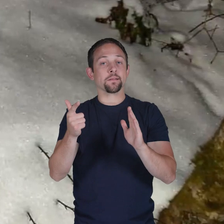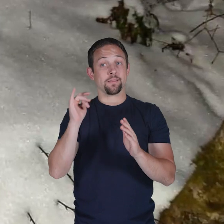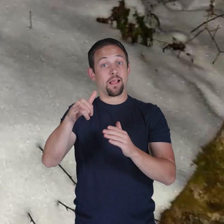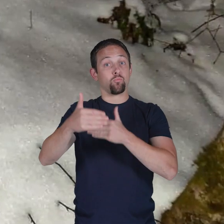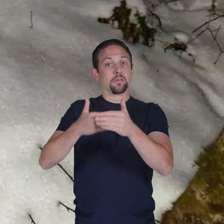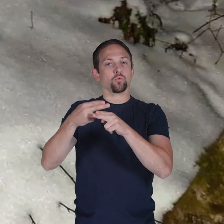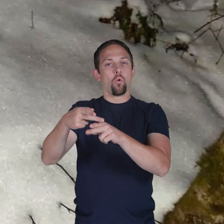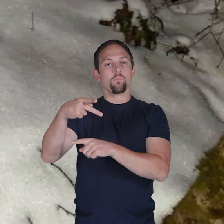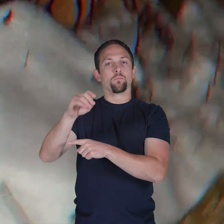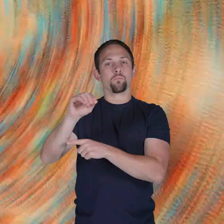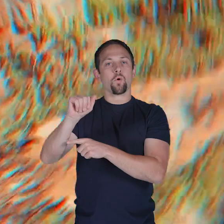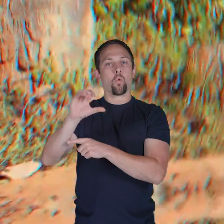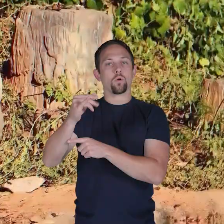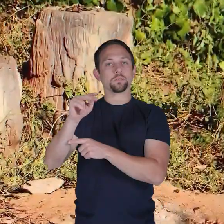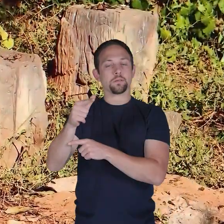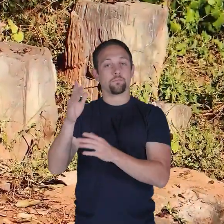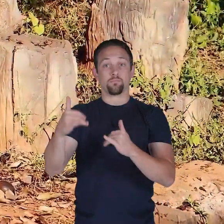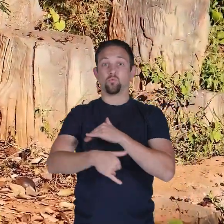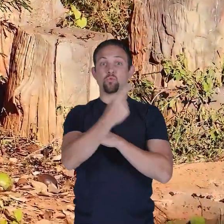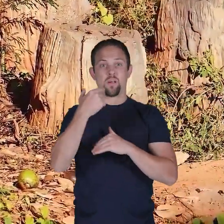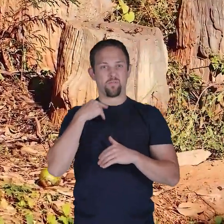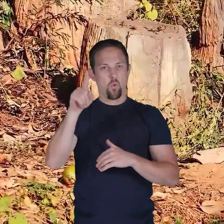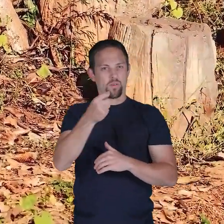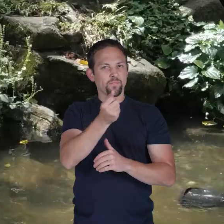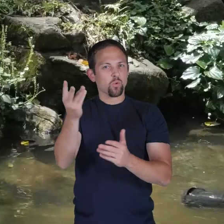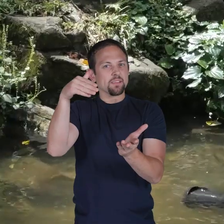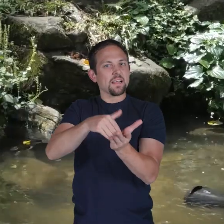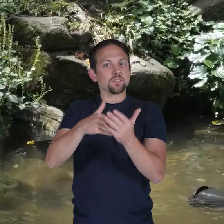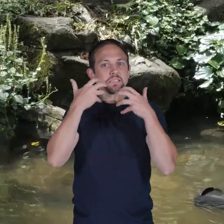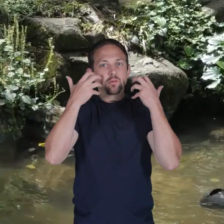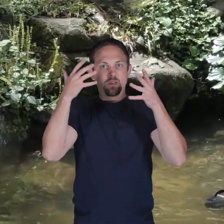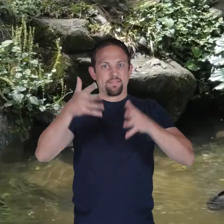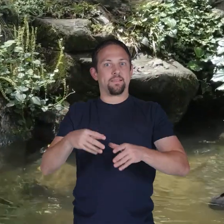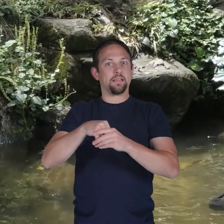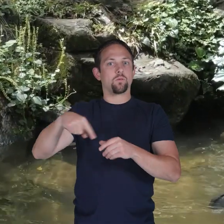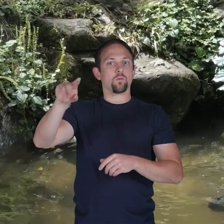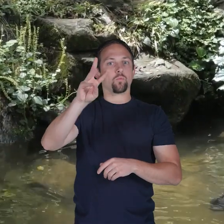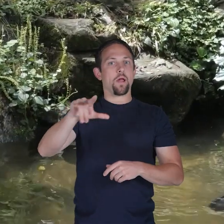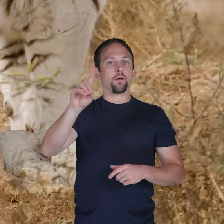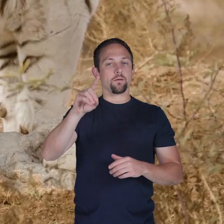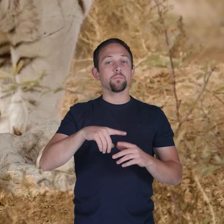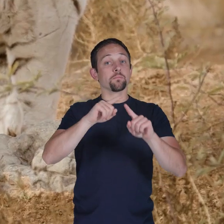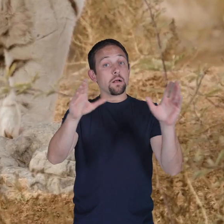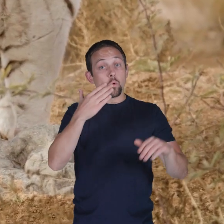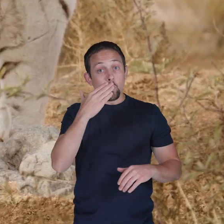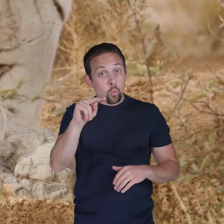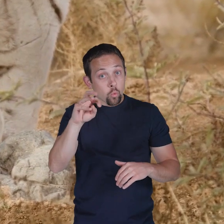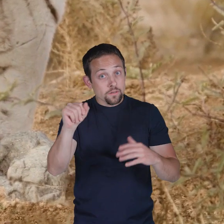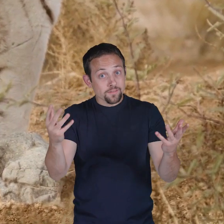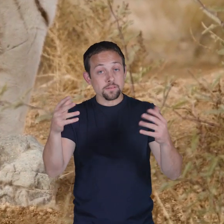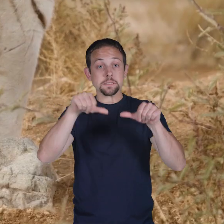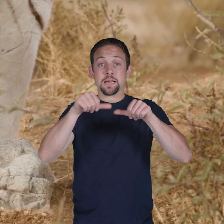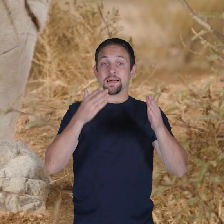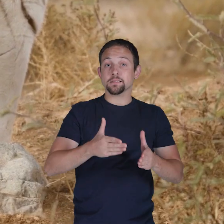This is called poaching. Today, there are only a few thousand tigers left in the wild. But the good news is